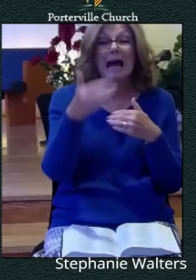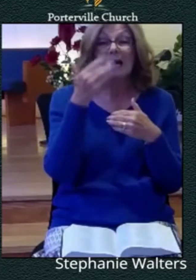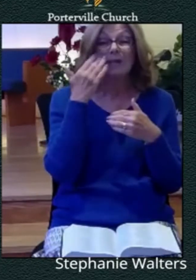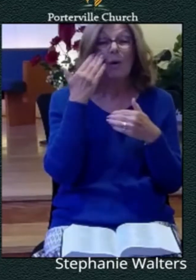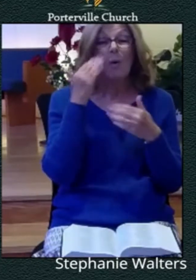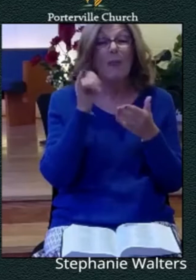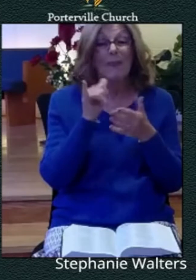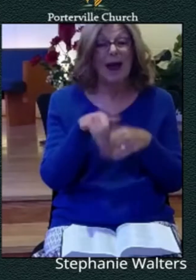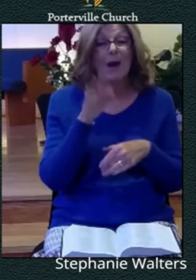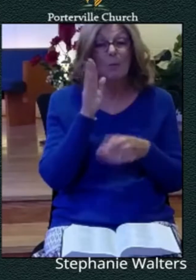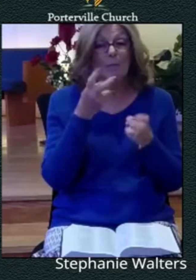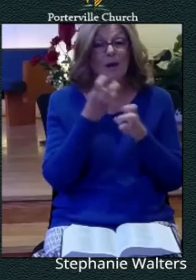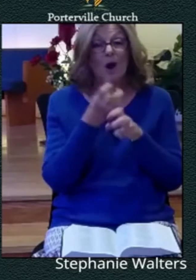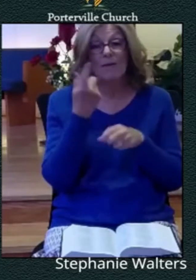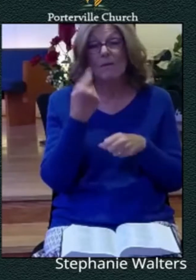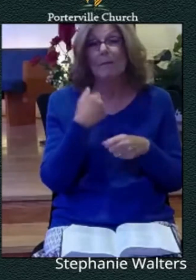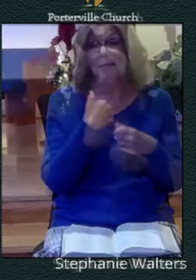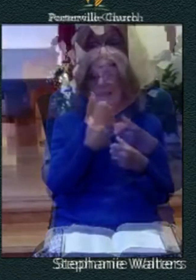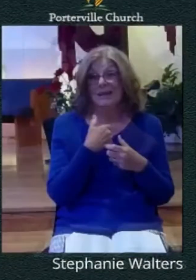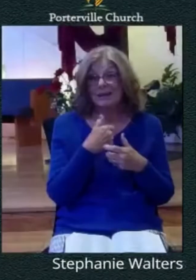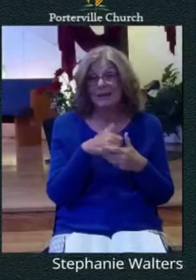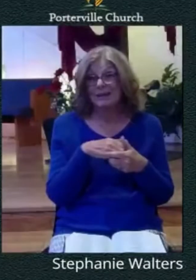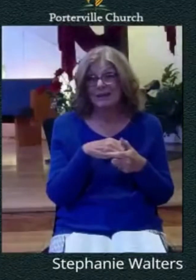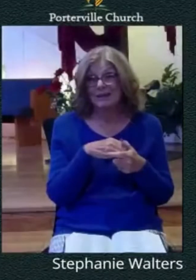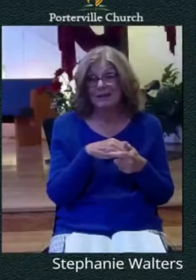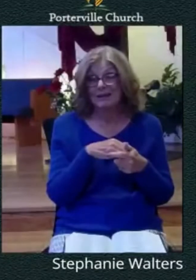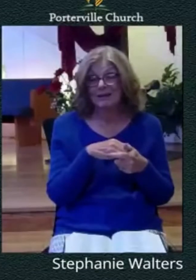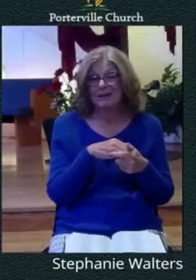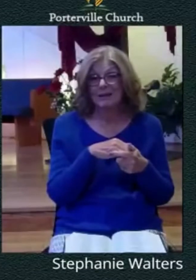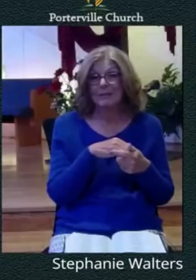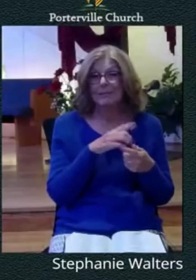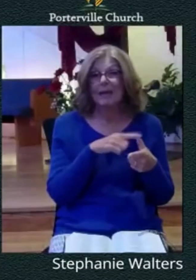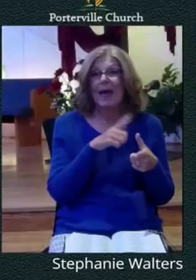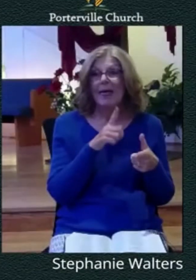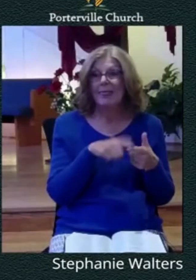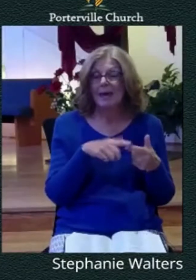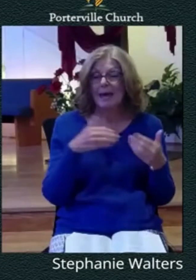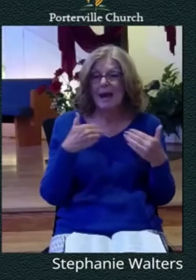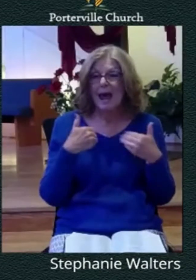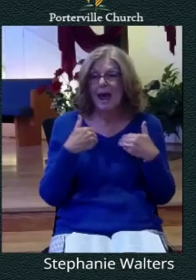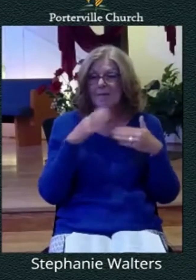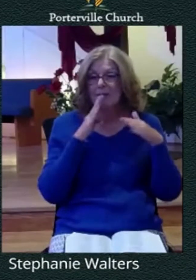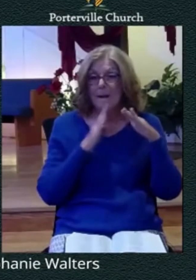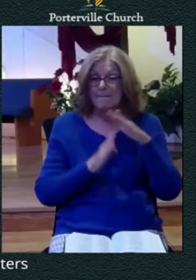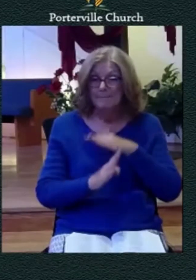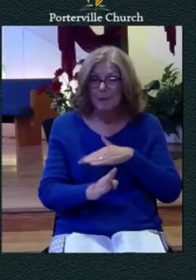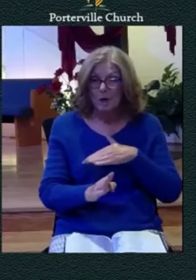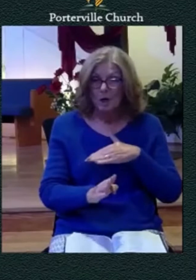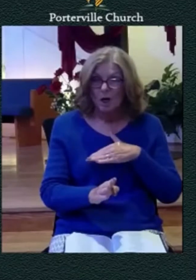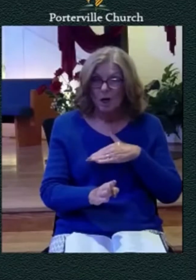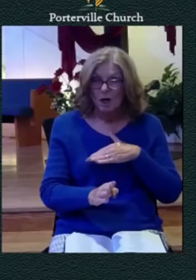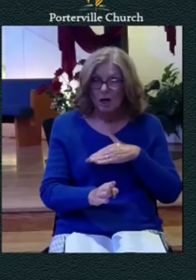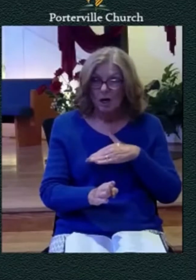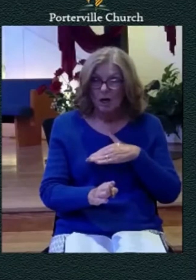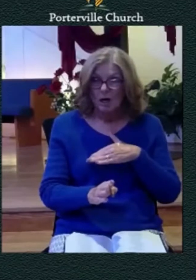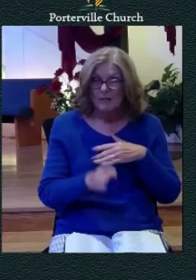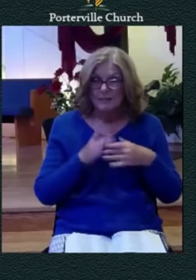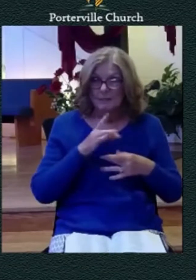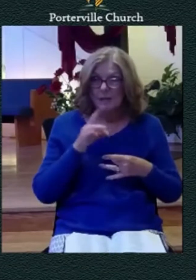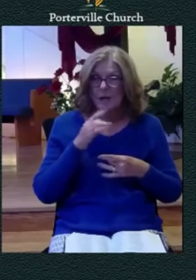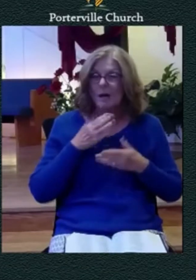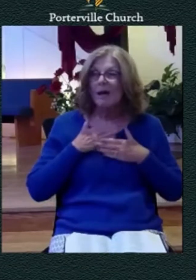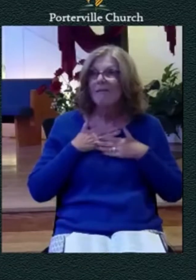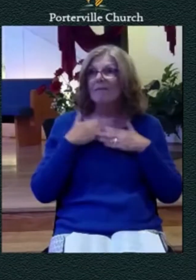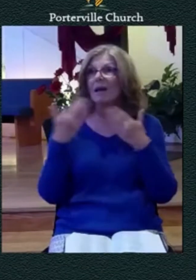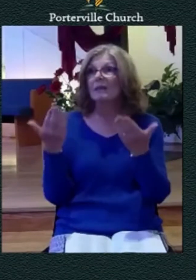and then to have the humility to confess i have a